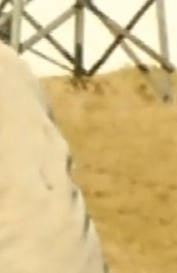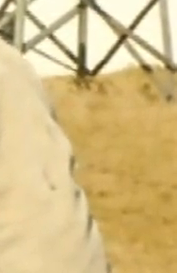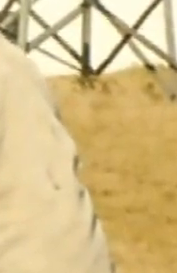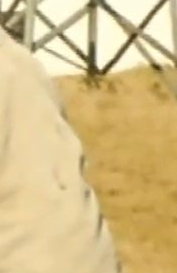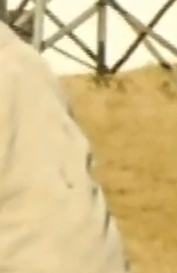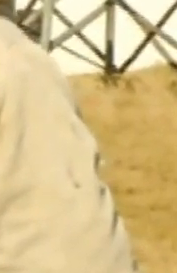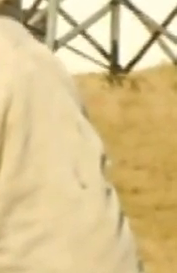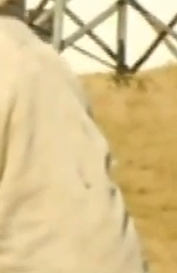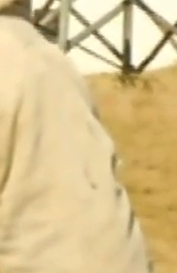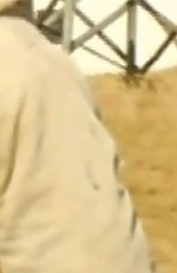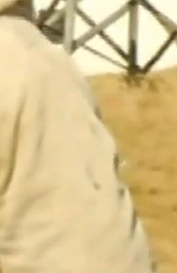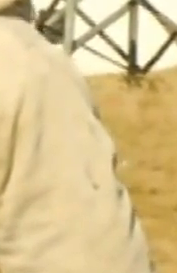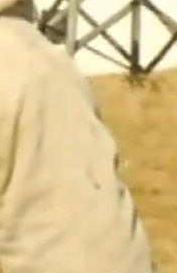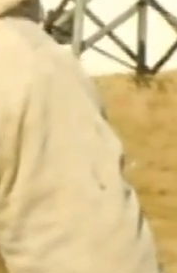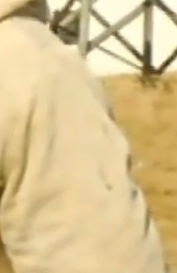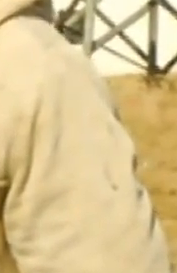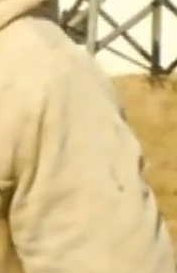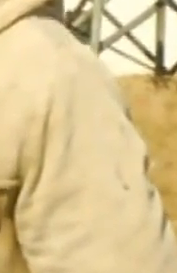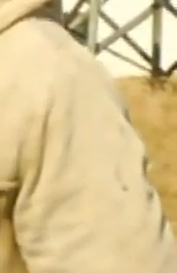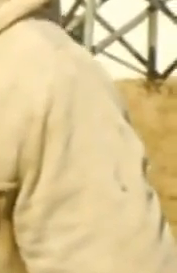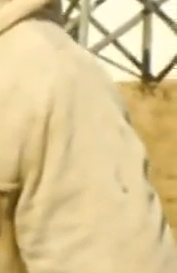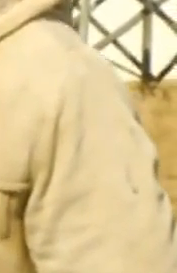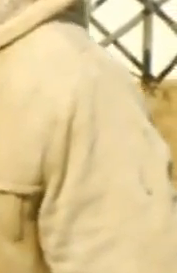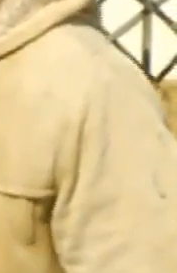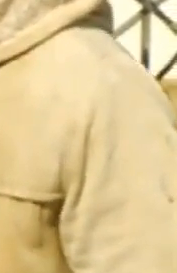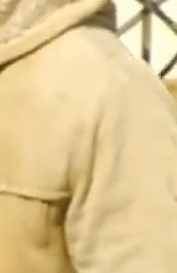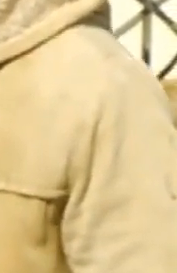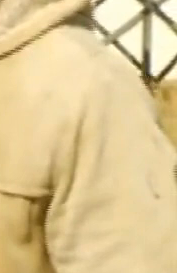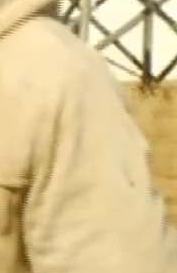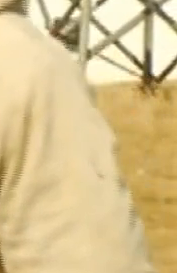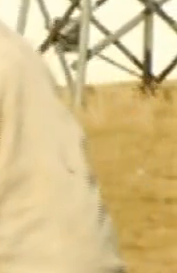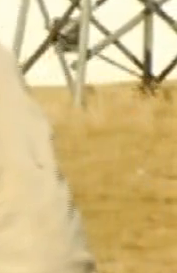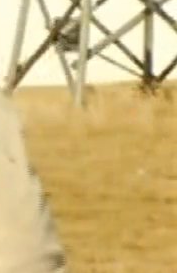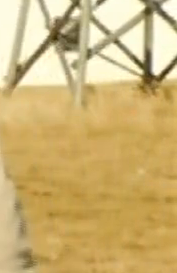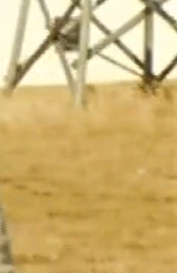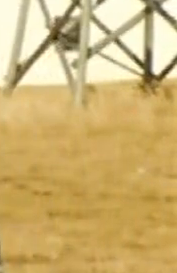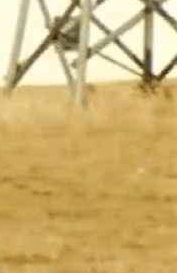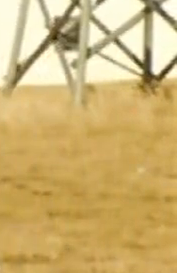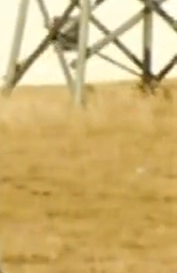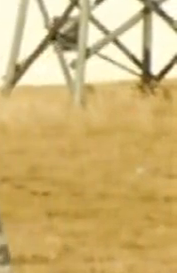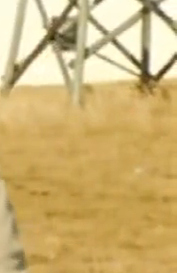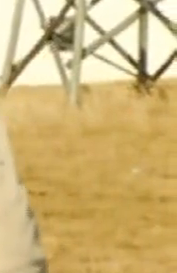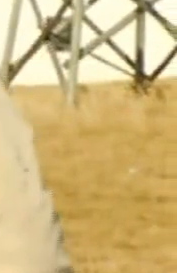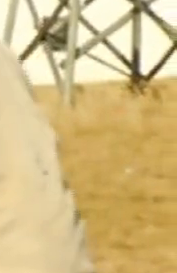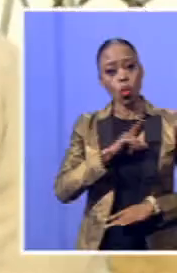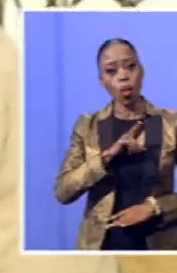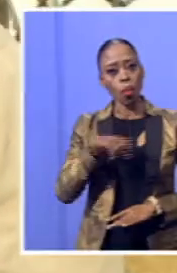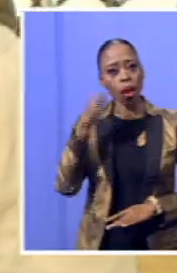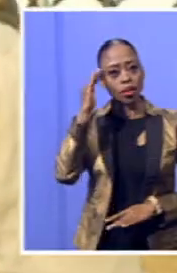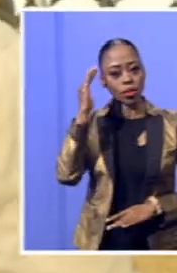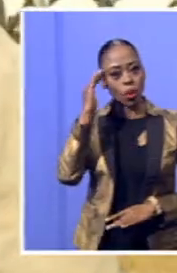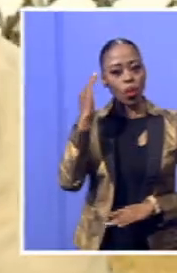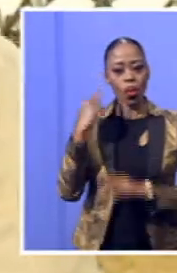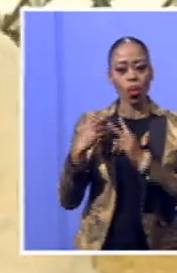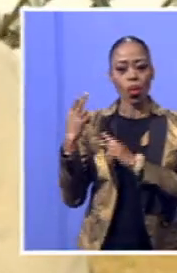village but as well as the history of Udadu Mandela? It's very important to know our